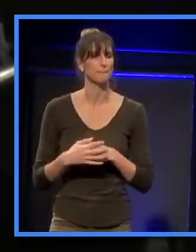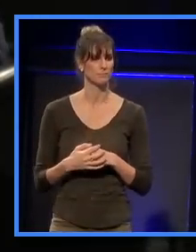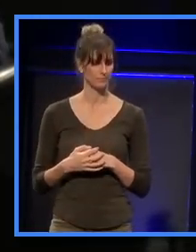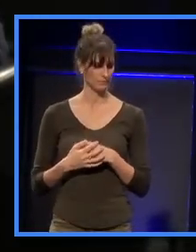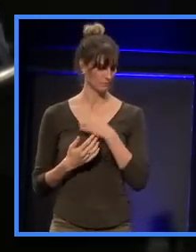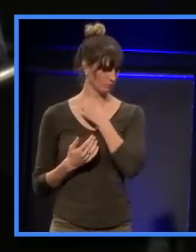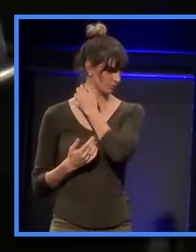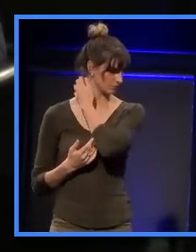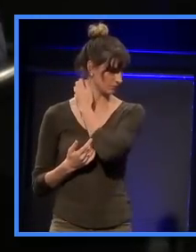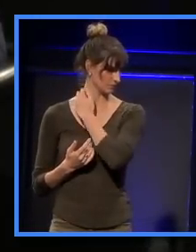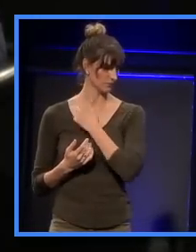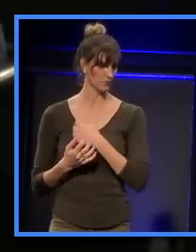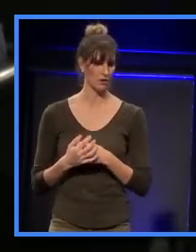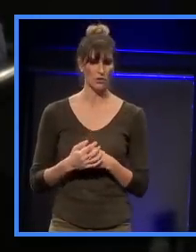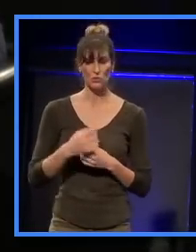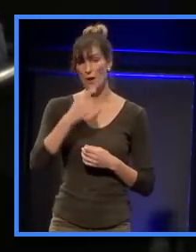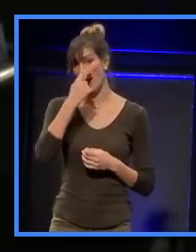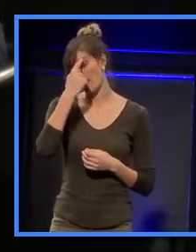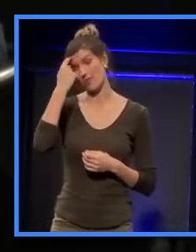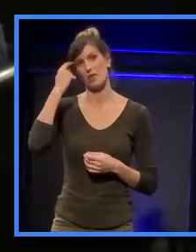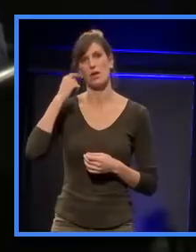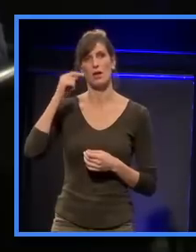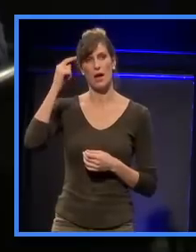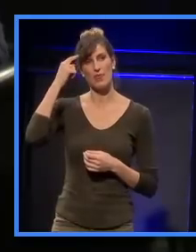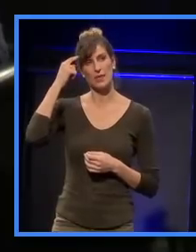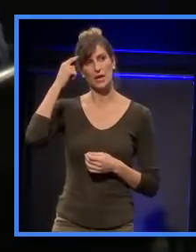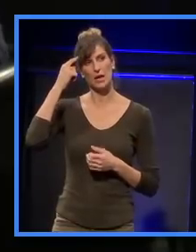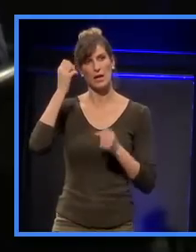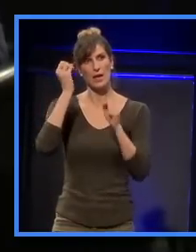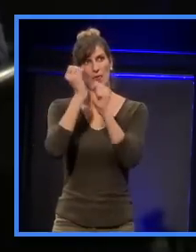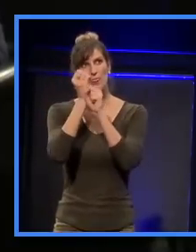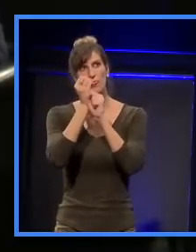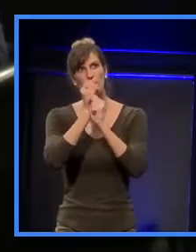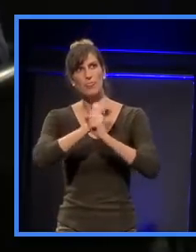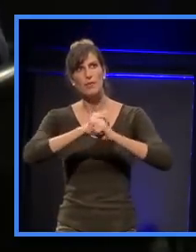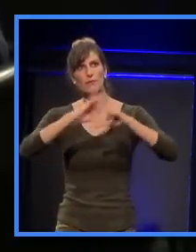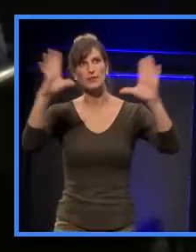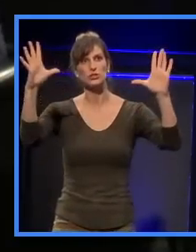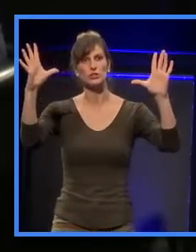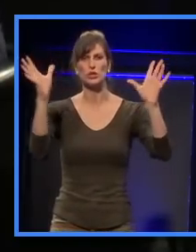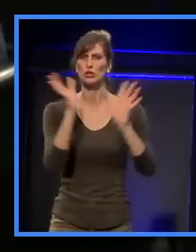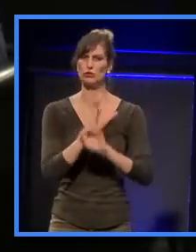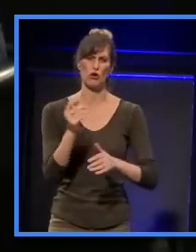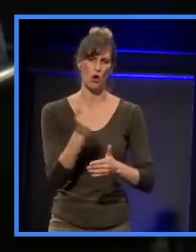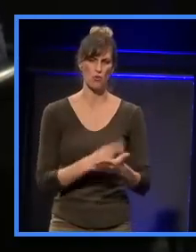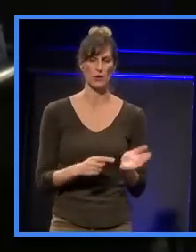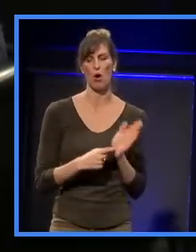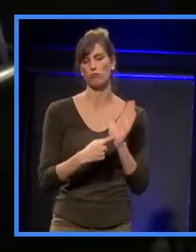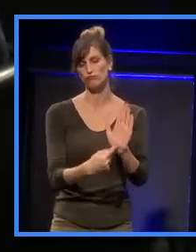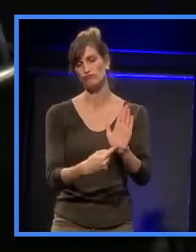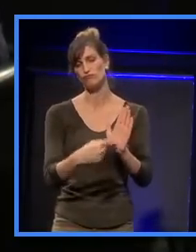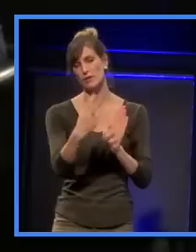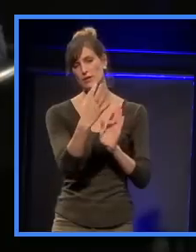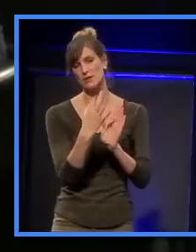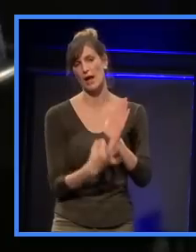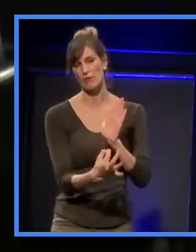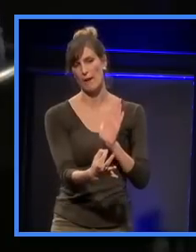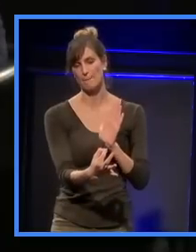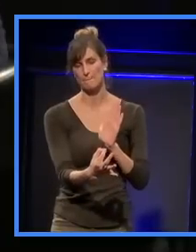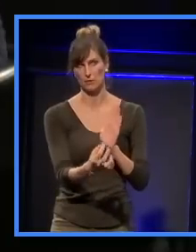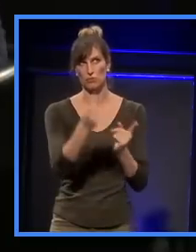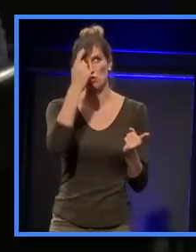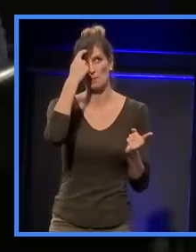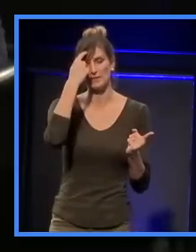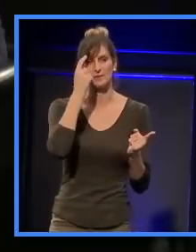And it seems to me the vision has got to be about more than just the diagrams, which are all very common sense. But what is it